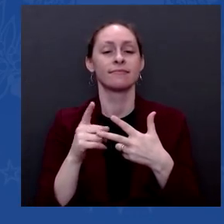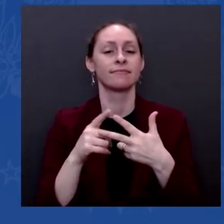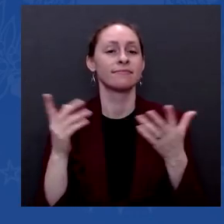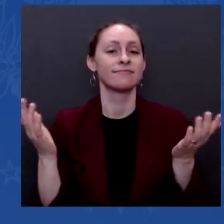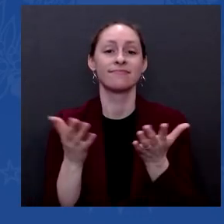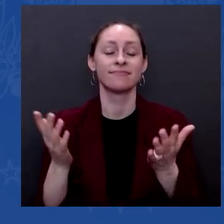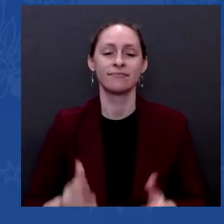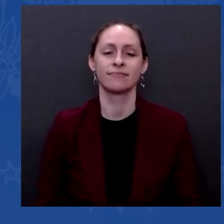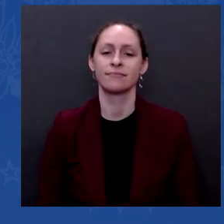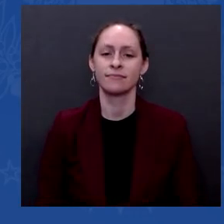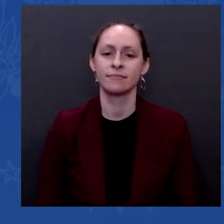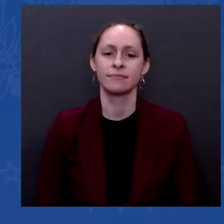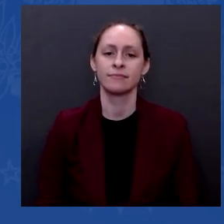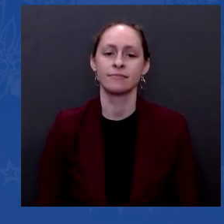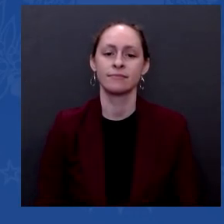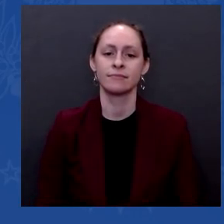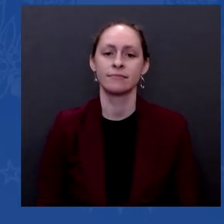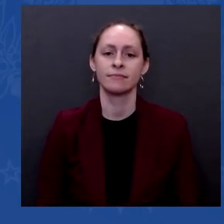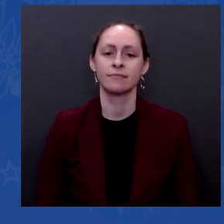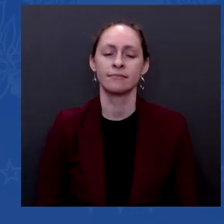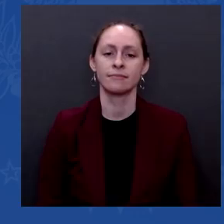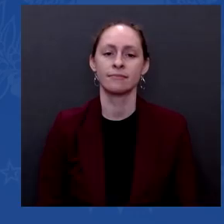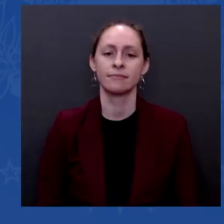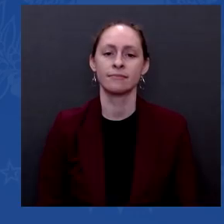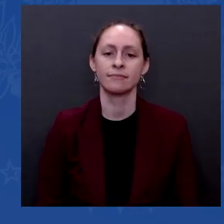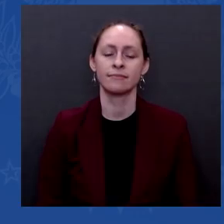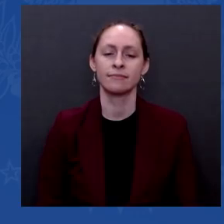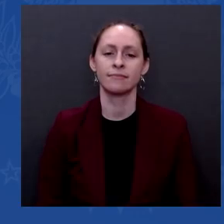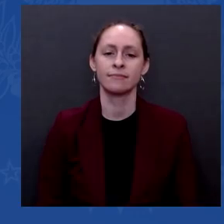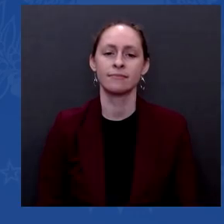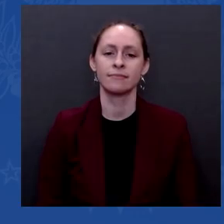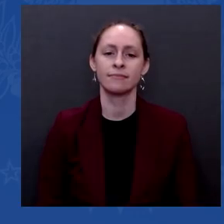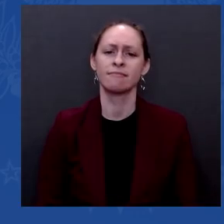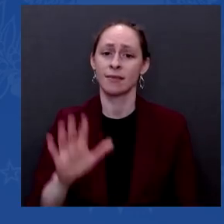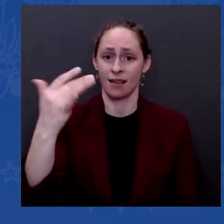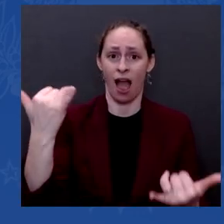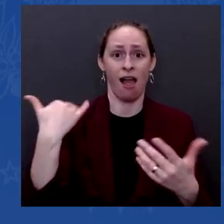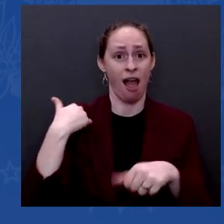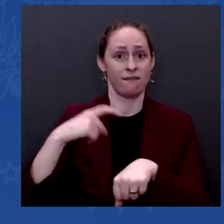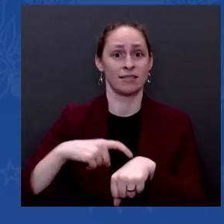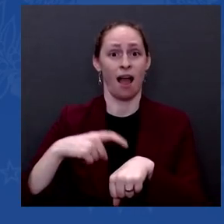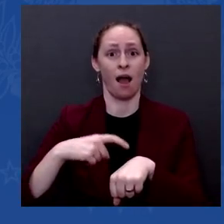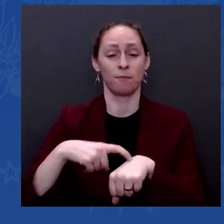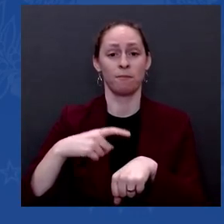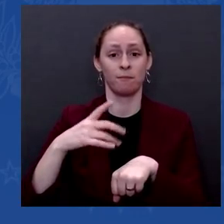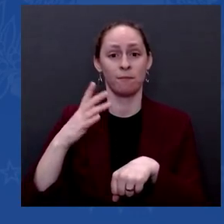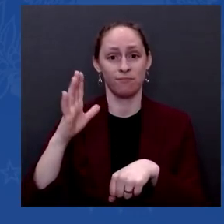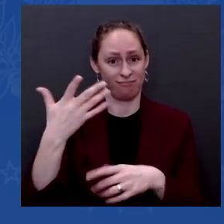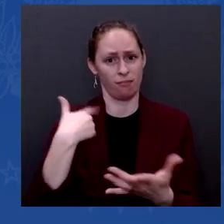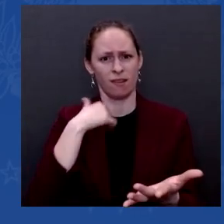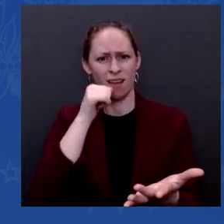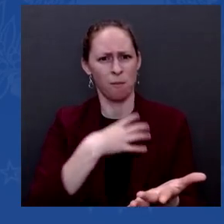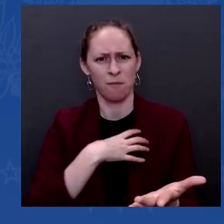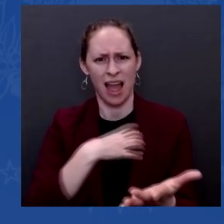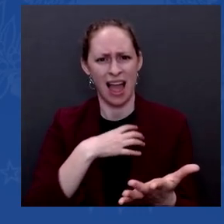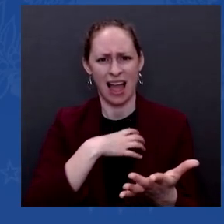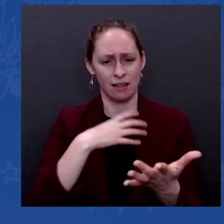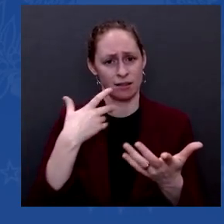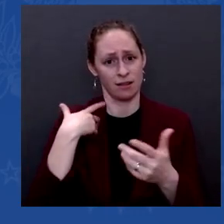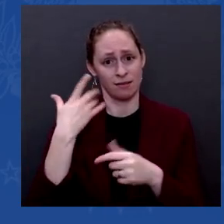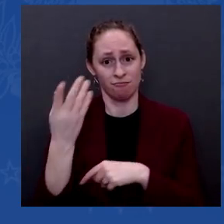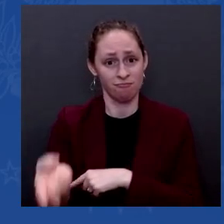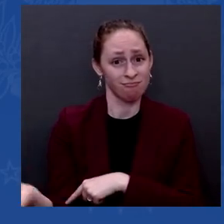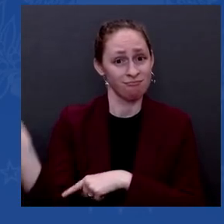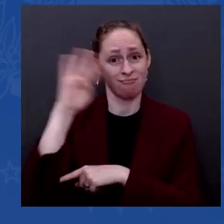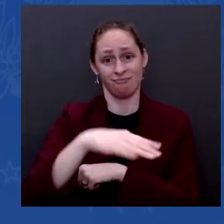you, it's I'm not complaining. It's, you know, 12, 14 hours a day. No complaints. I really mean it sincerely. But now that certain